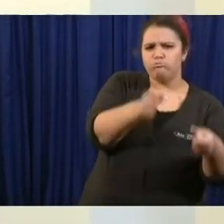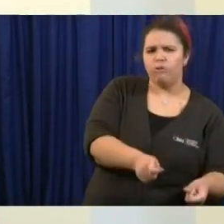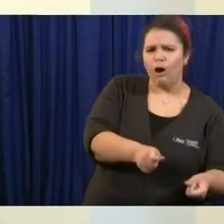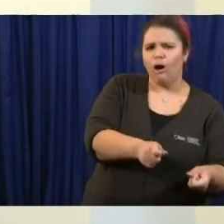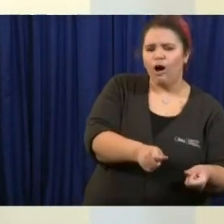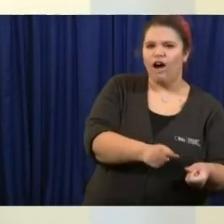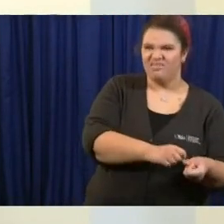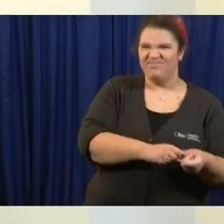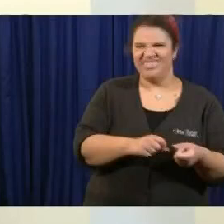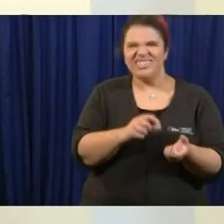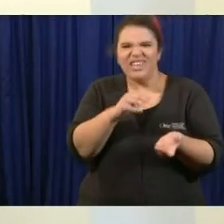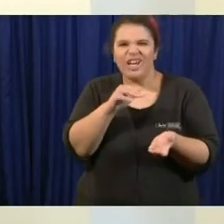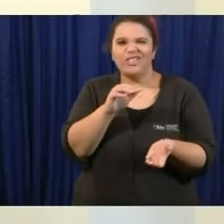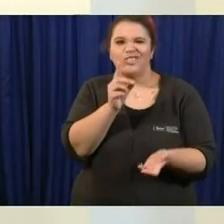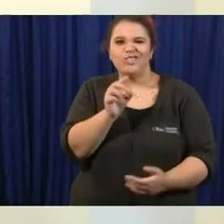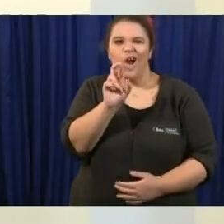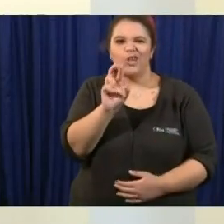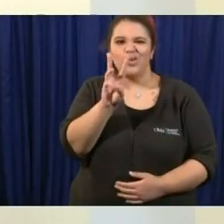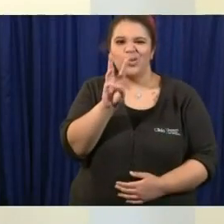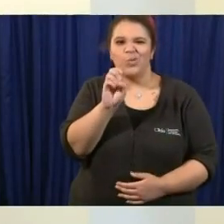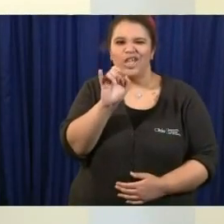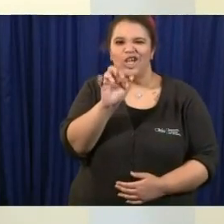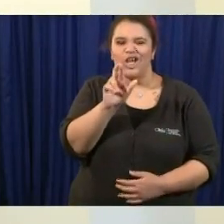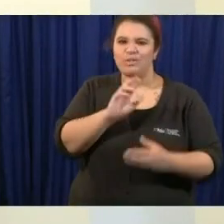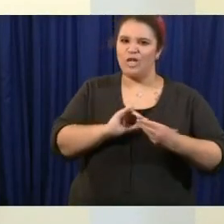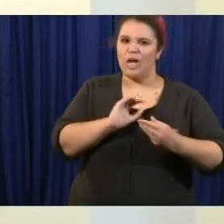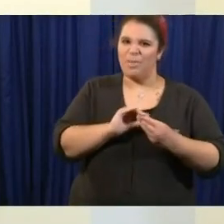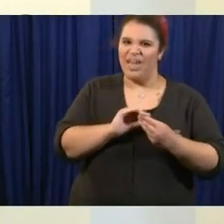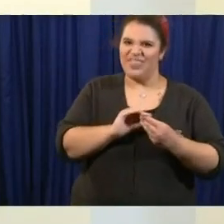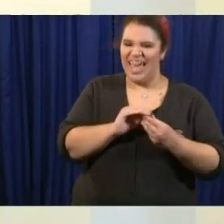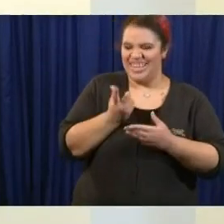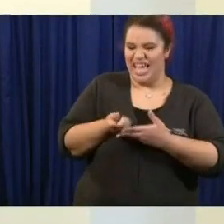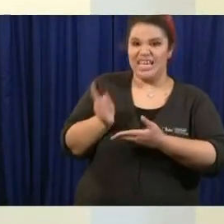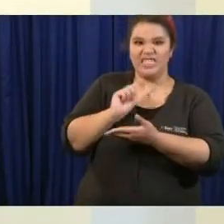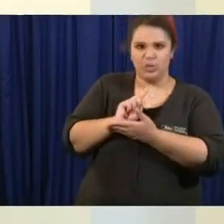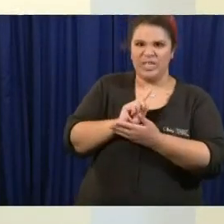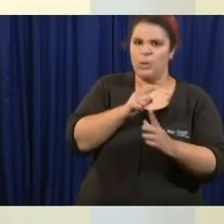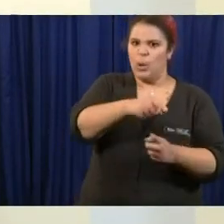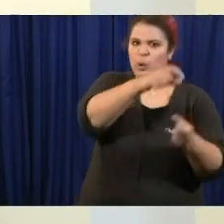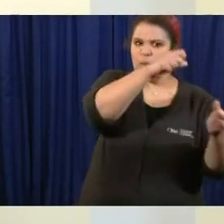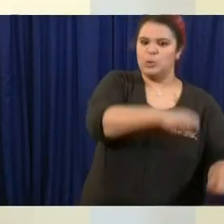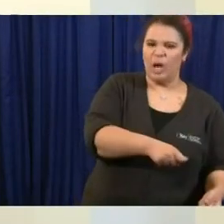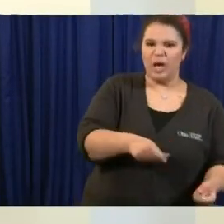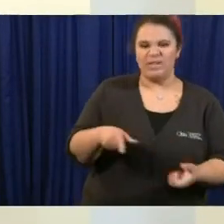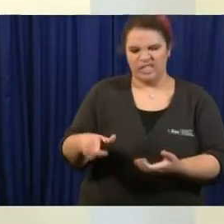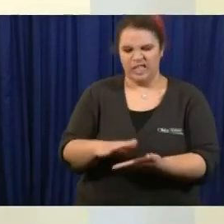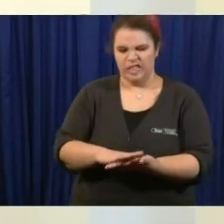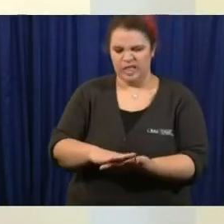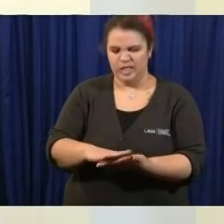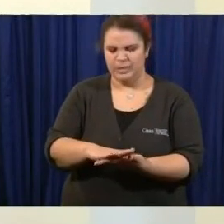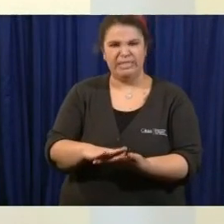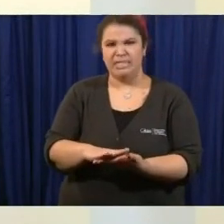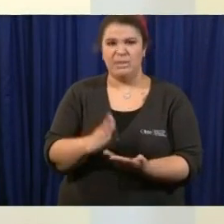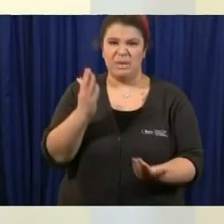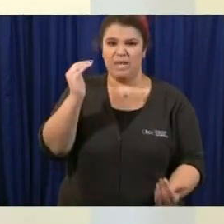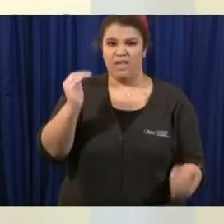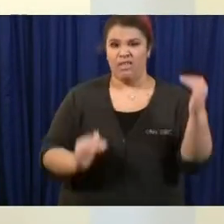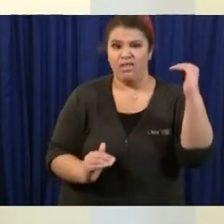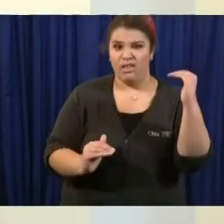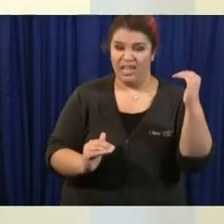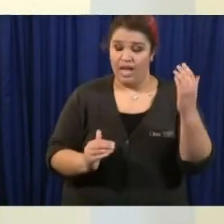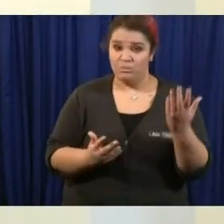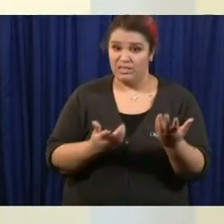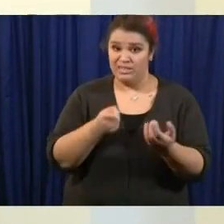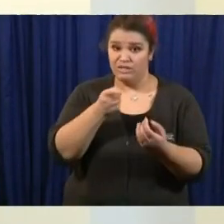week um you know surface killing stuff on surfaces can you talk a little bit about this since we have a lack of a lot of